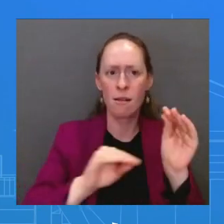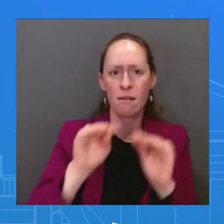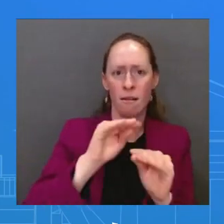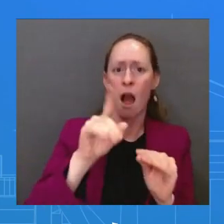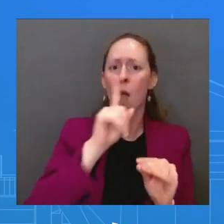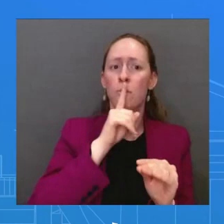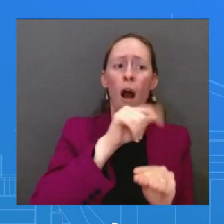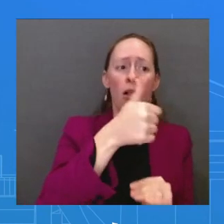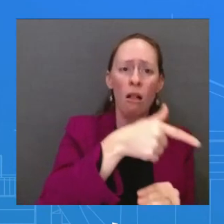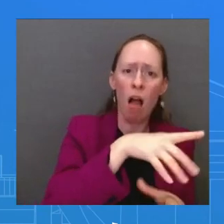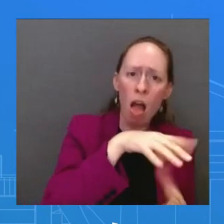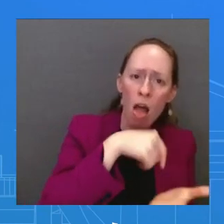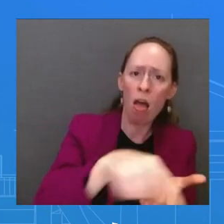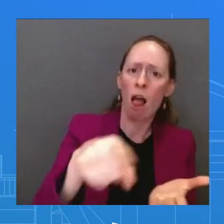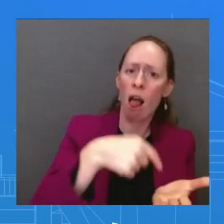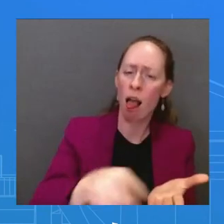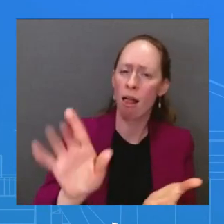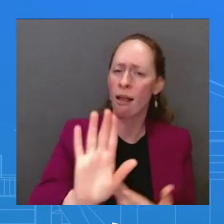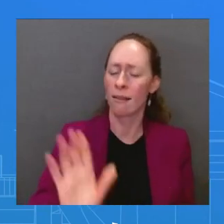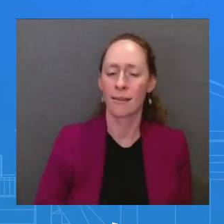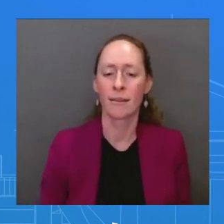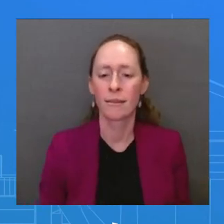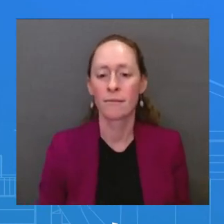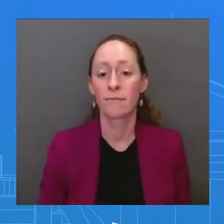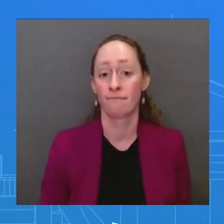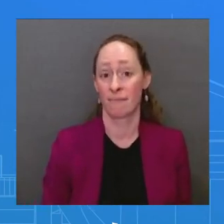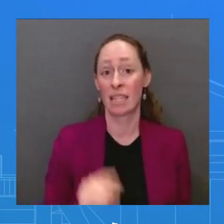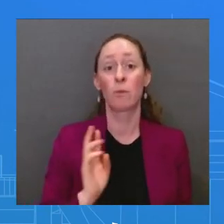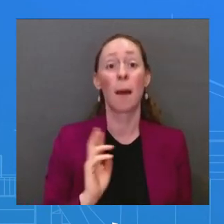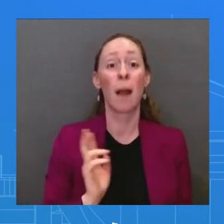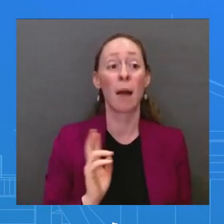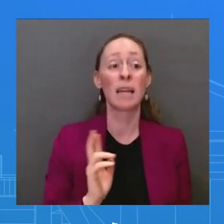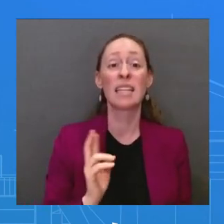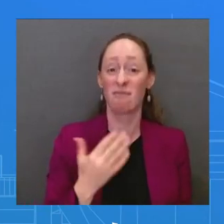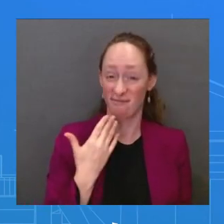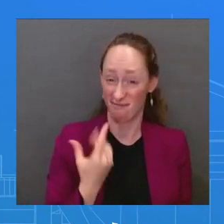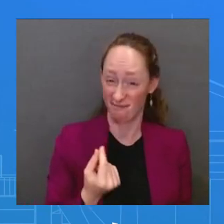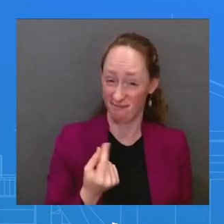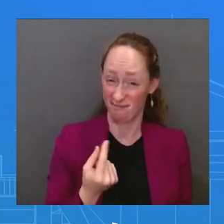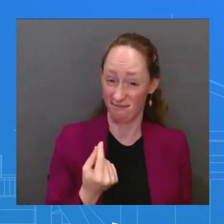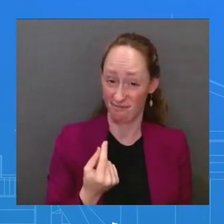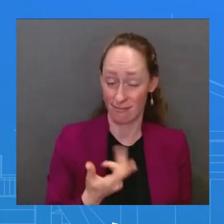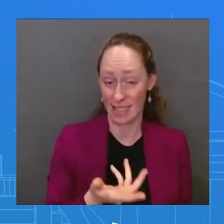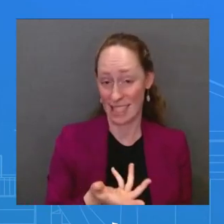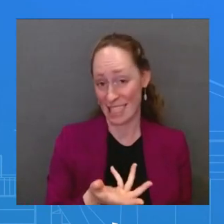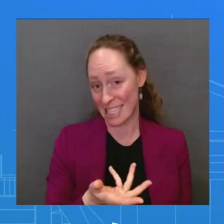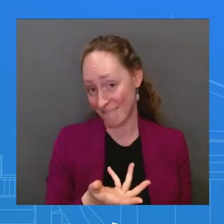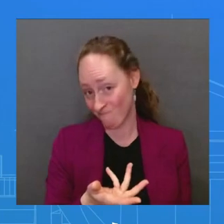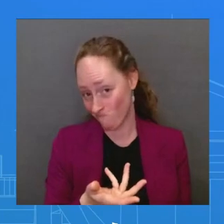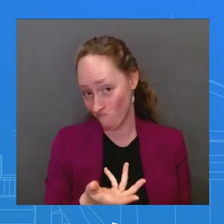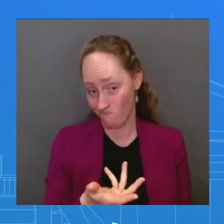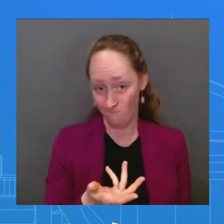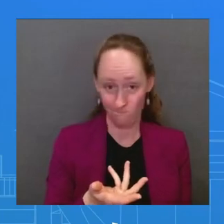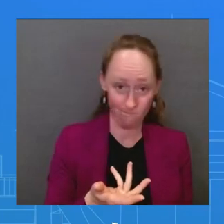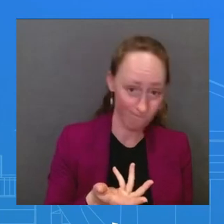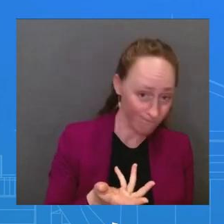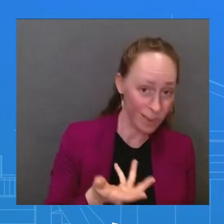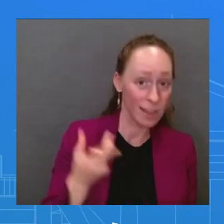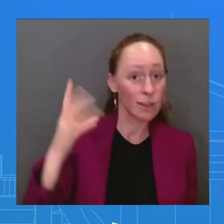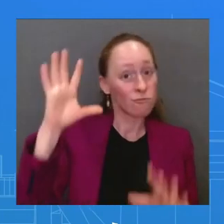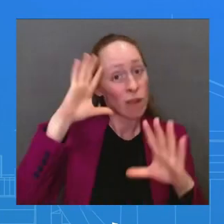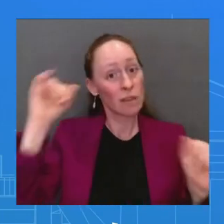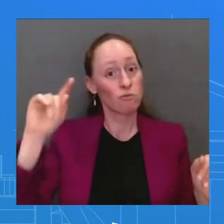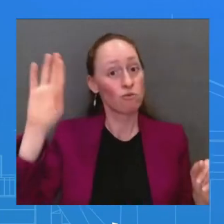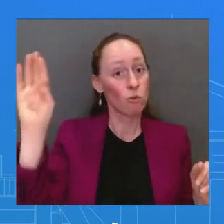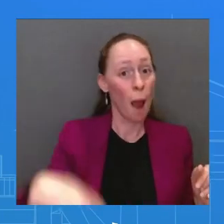especially when President Trump and congressional Republicans, what they did during his administration is that they added $2 trillion to